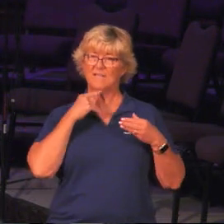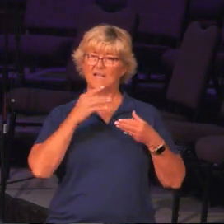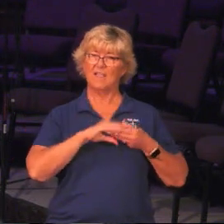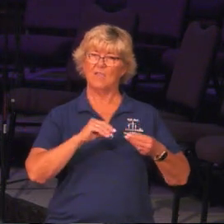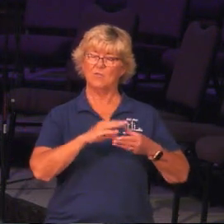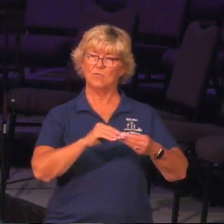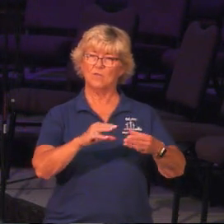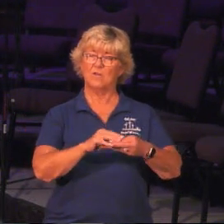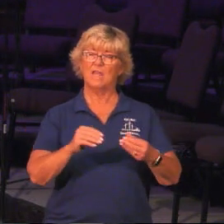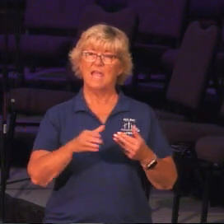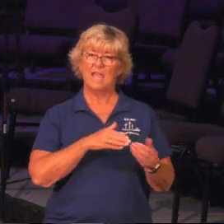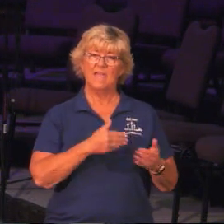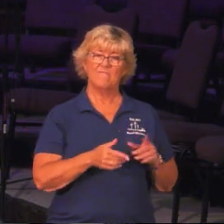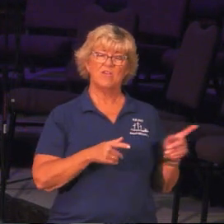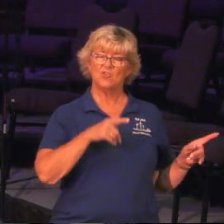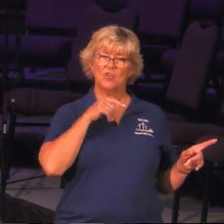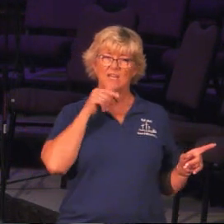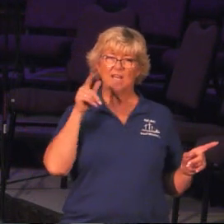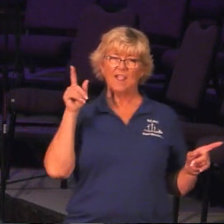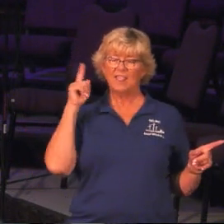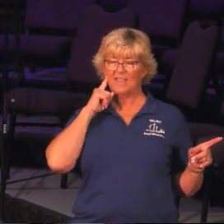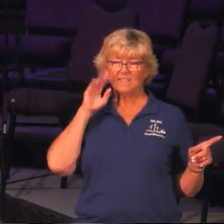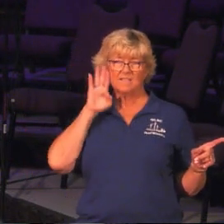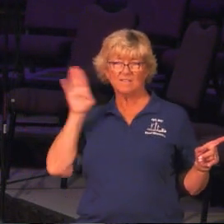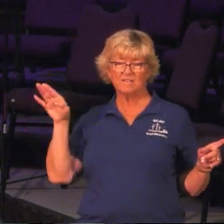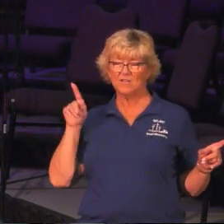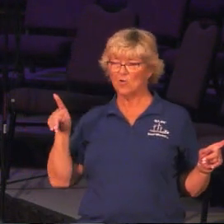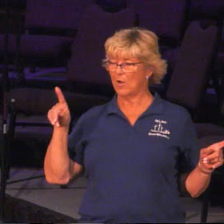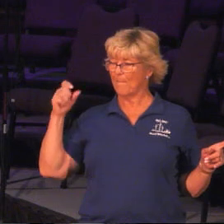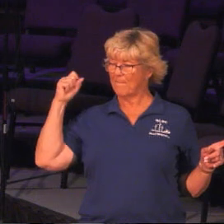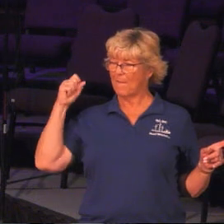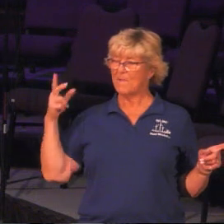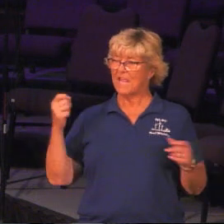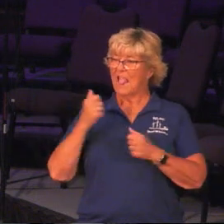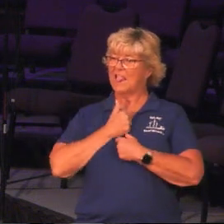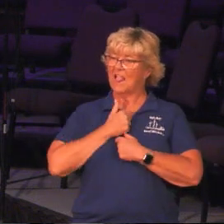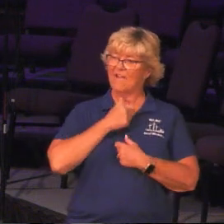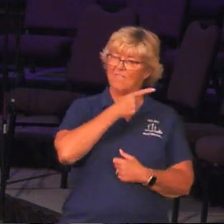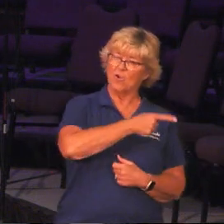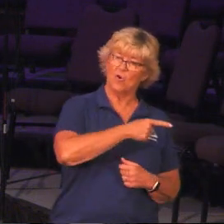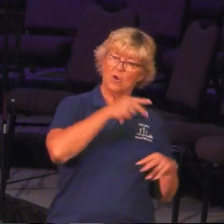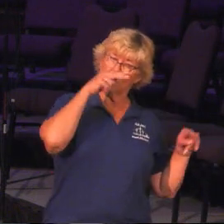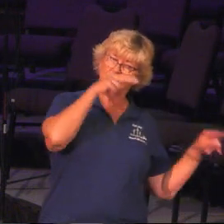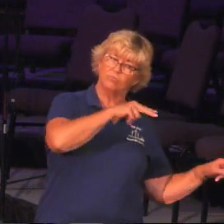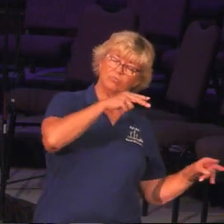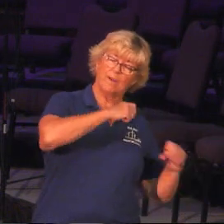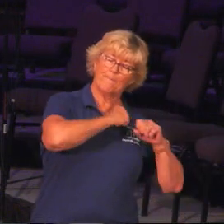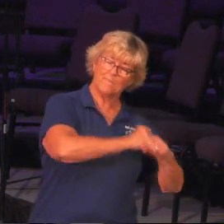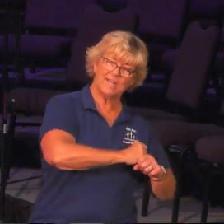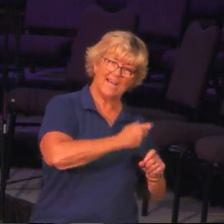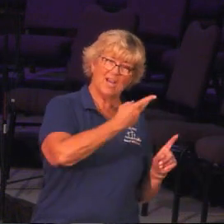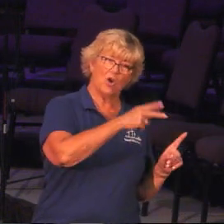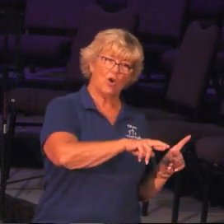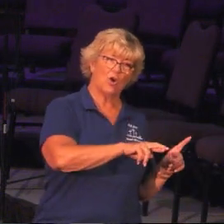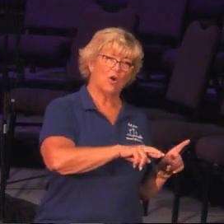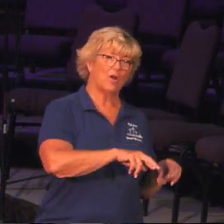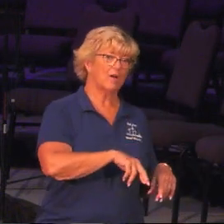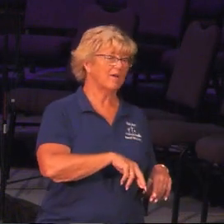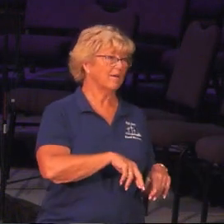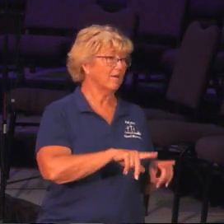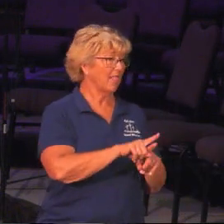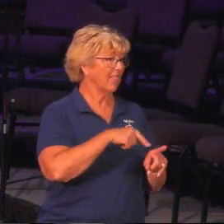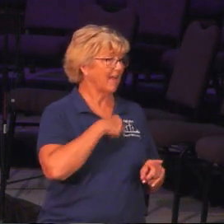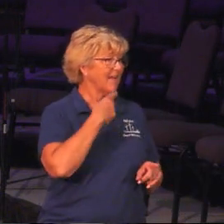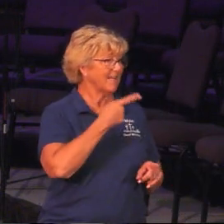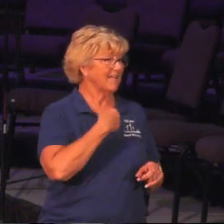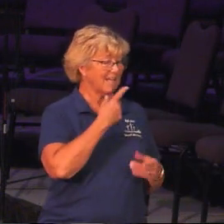even though she didn't listen to Popeye, he loved her enough to be looking out for her and still protecting her. And like I said,